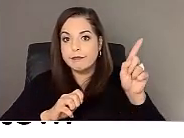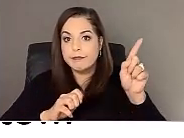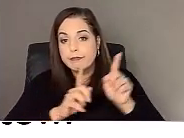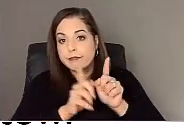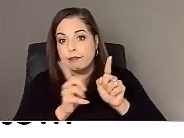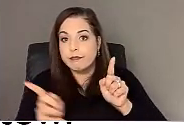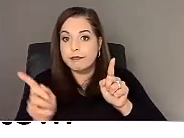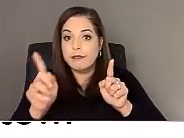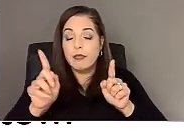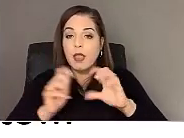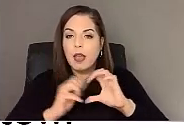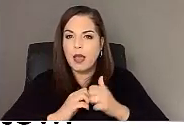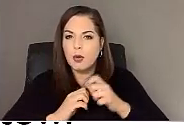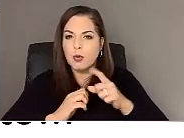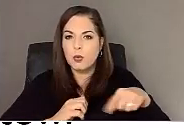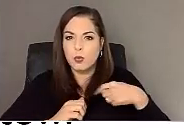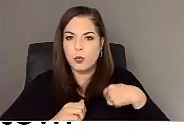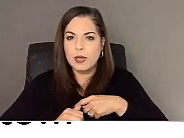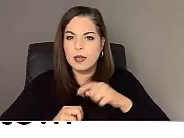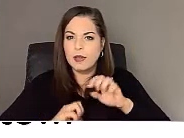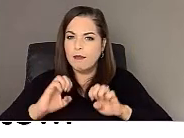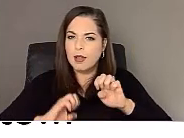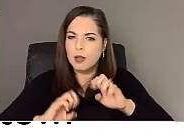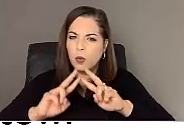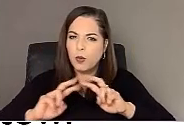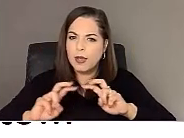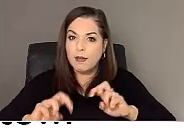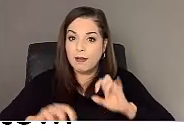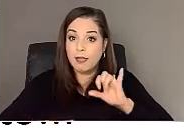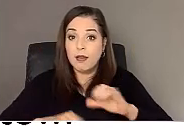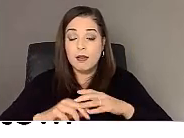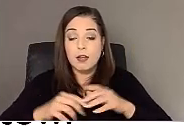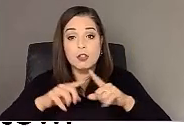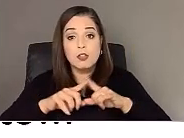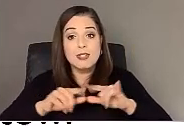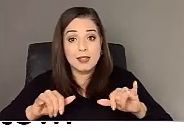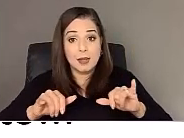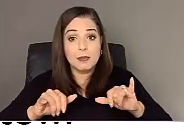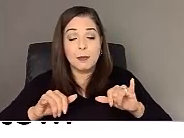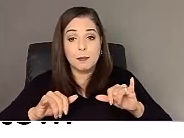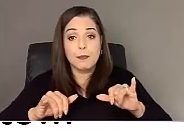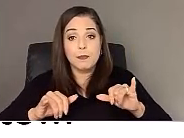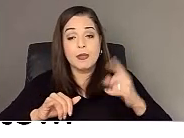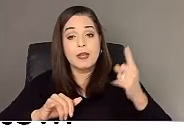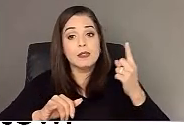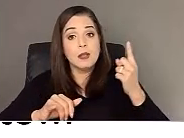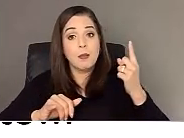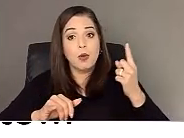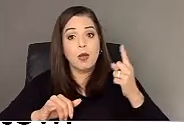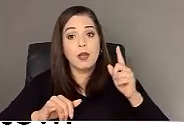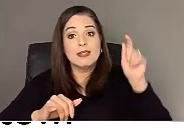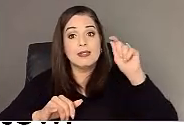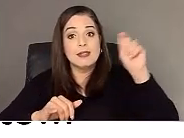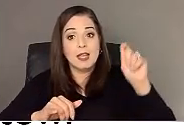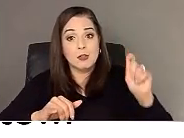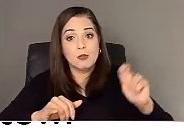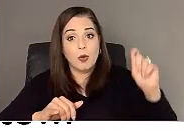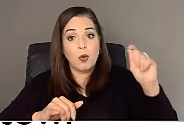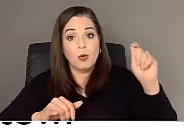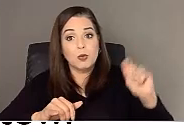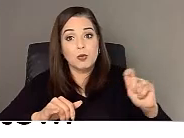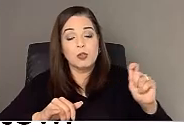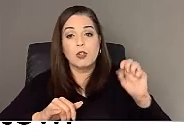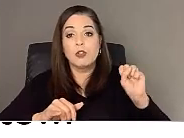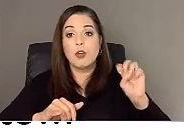and how do we evaluate, how do we evaluate how that, and then during the same time, someone is taking notes in a software